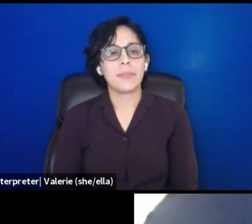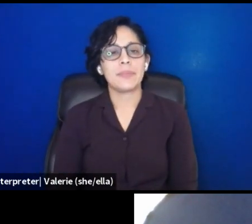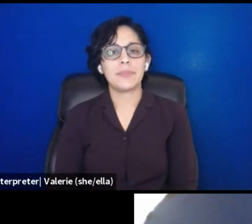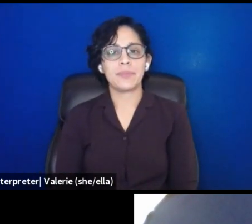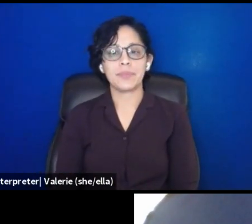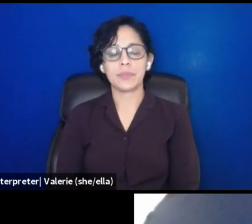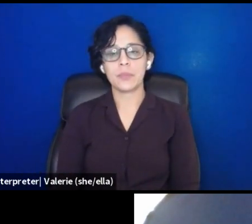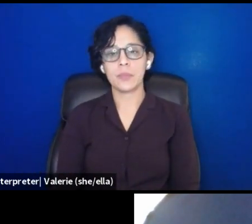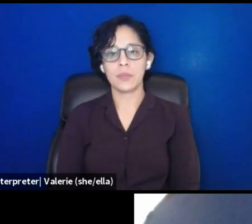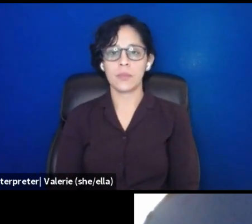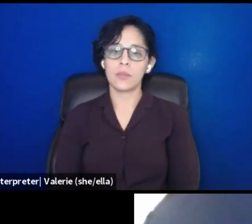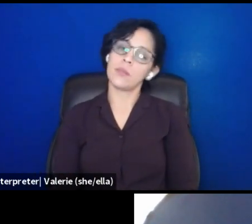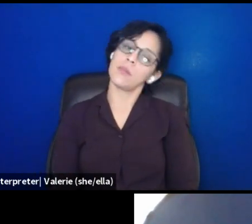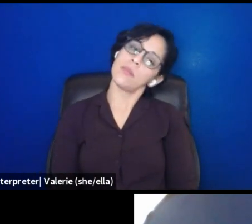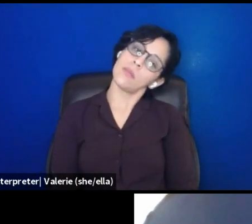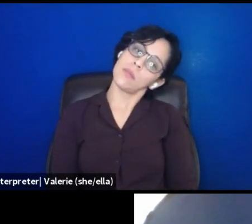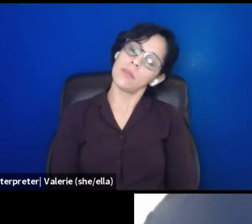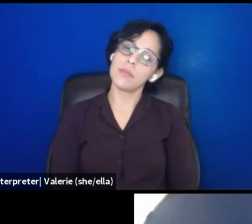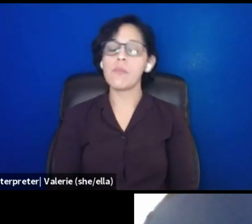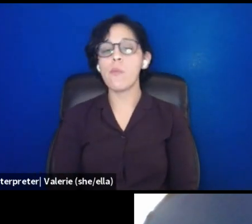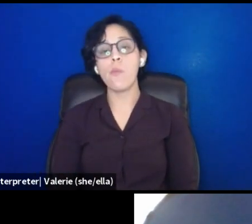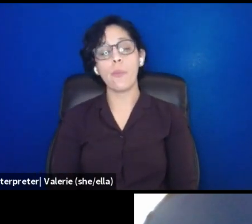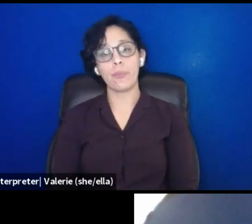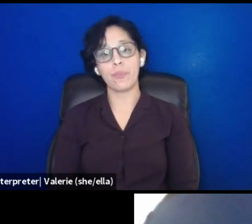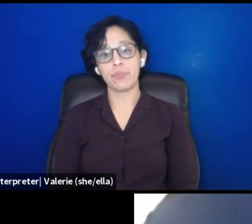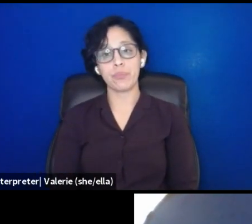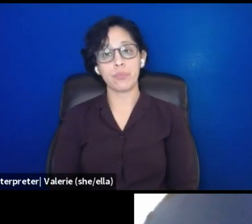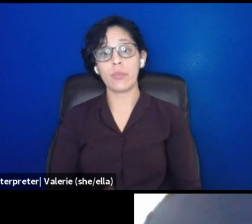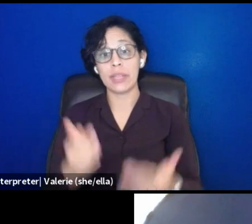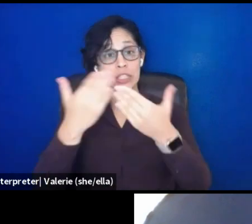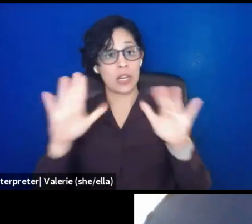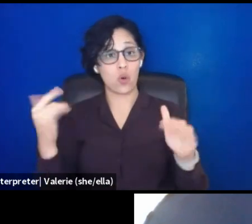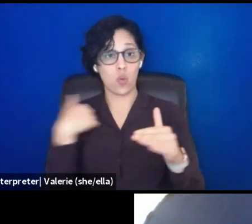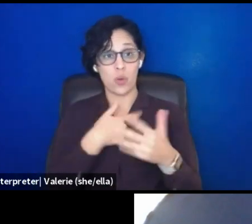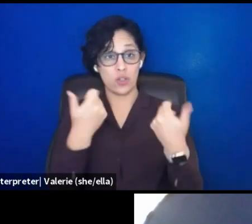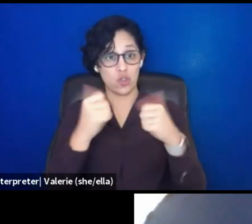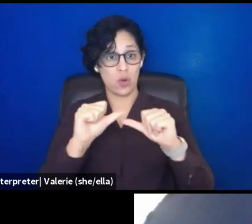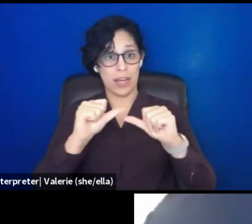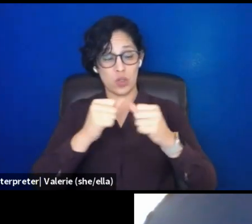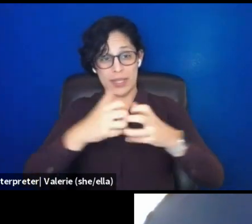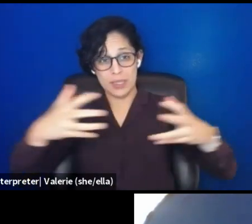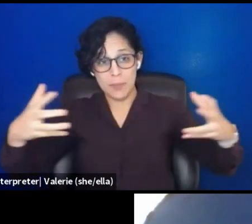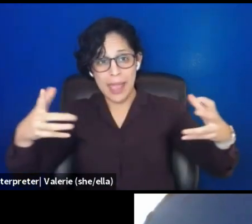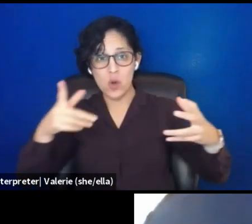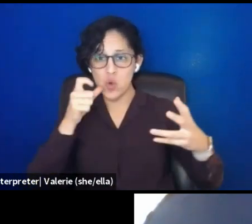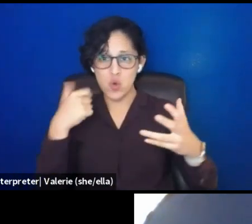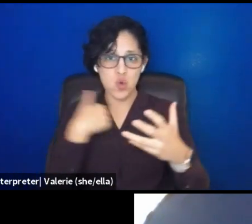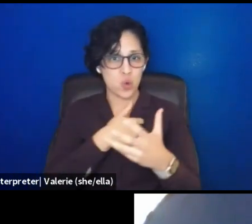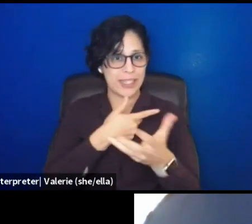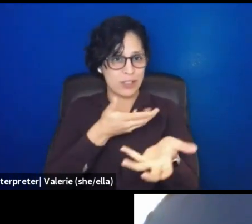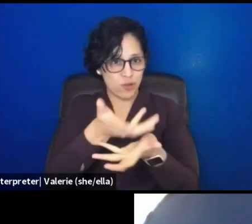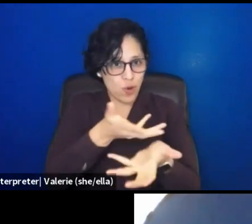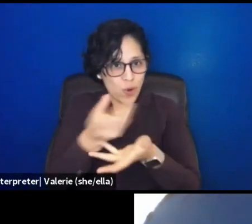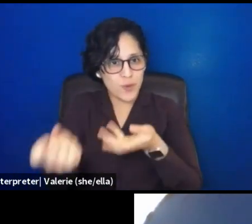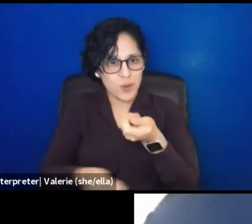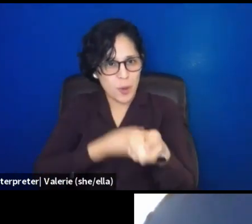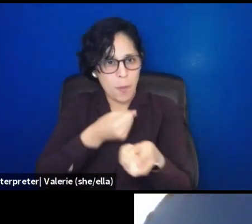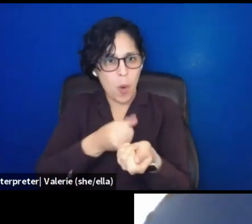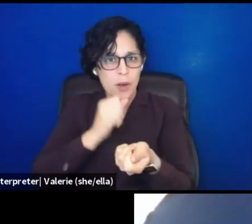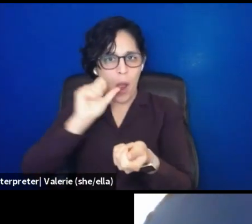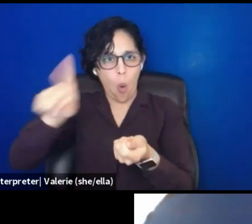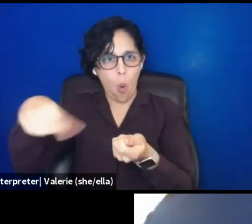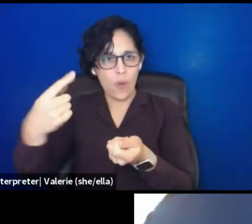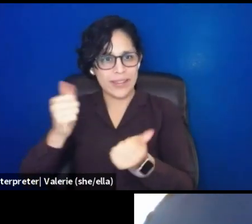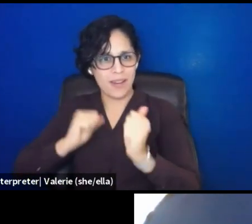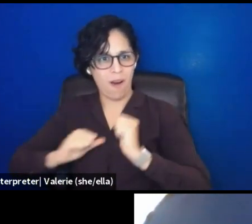trying to expand the geographical reach of the people we serve, not just artists, audiences because living